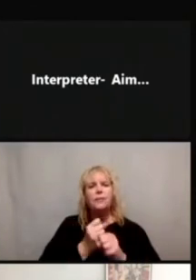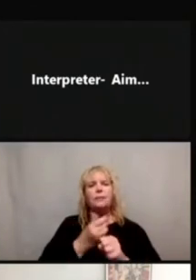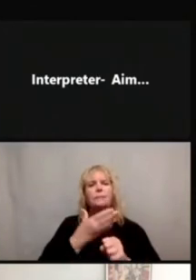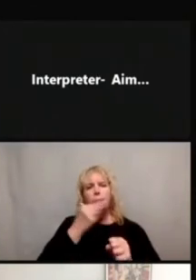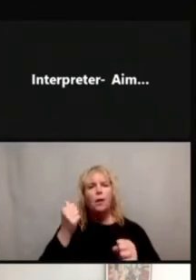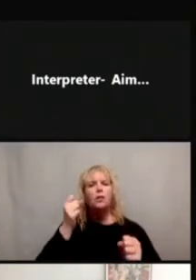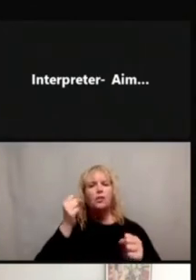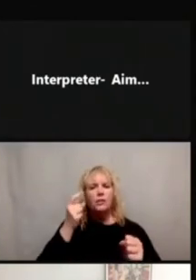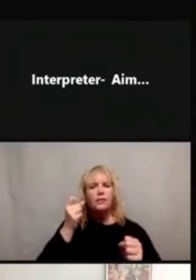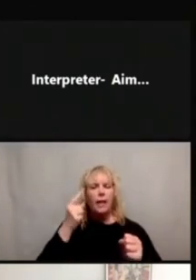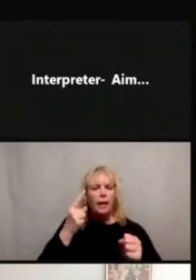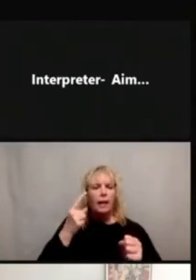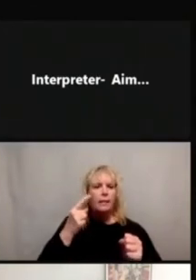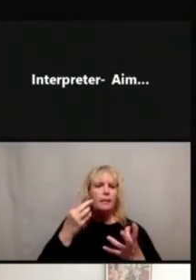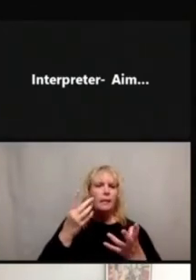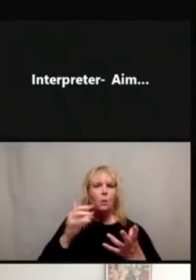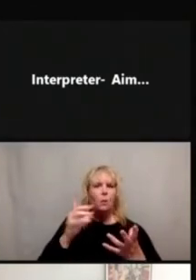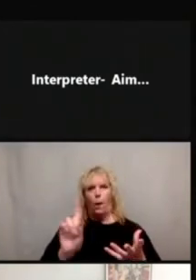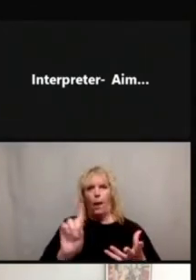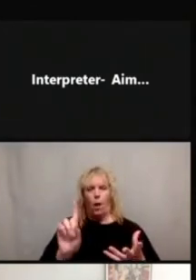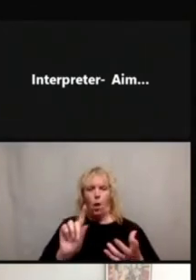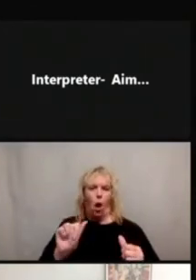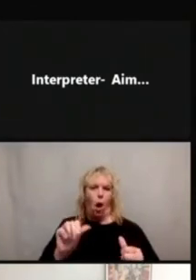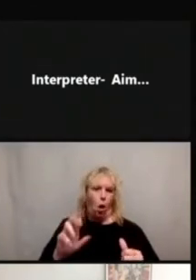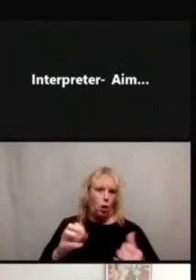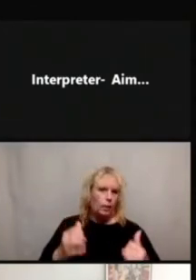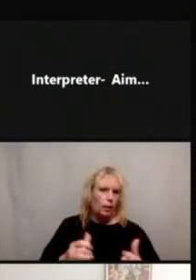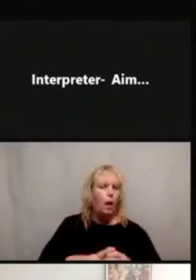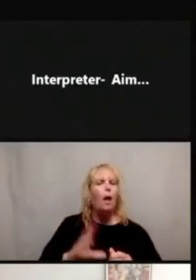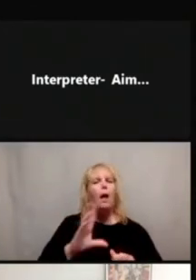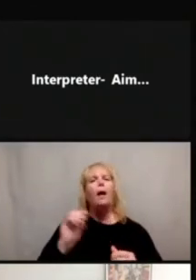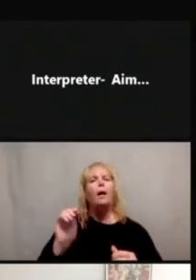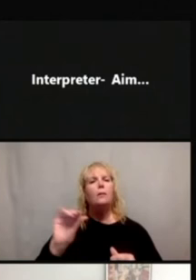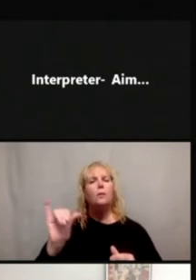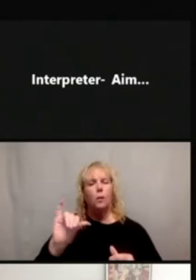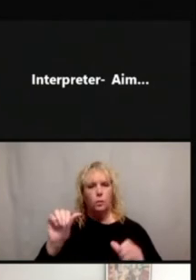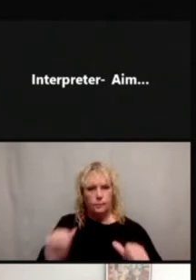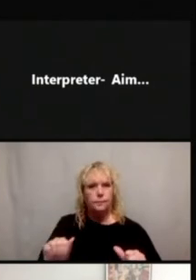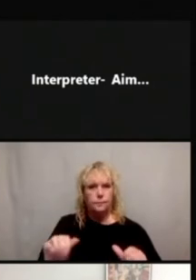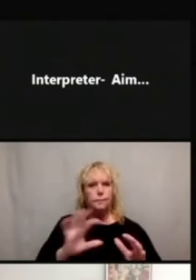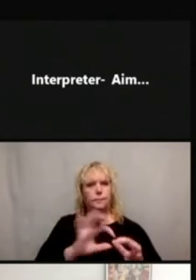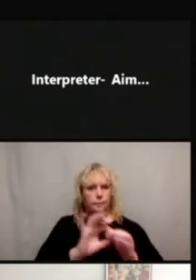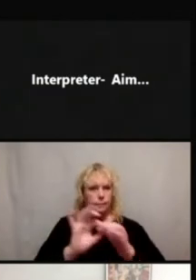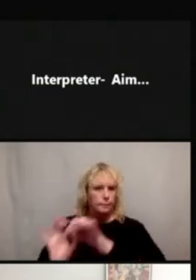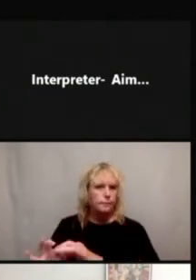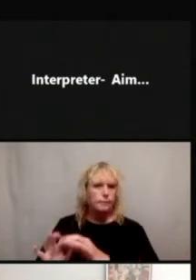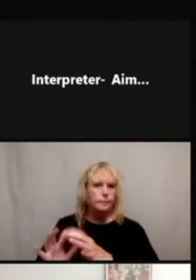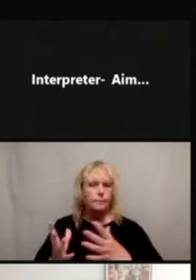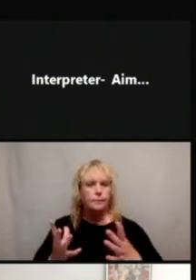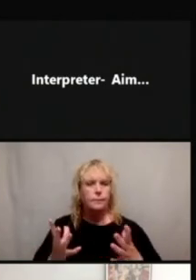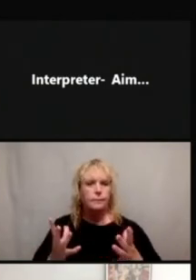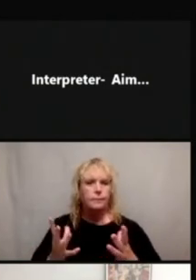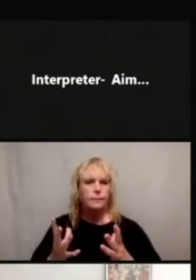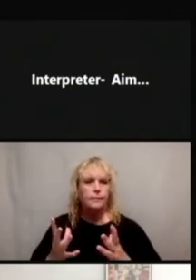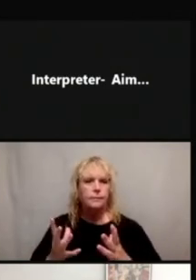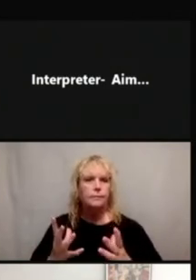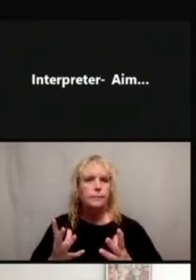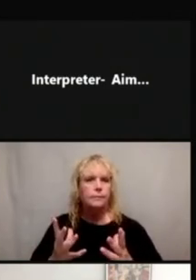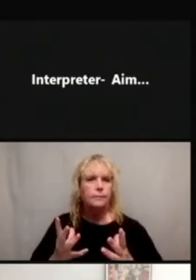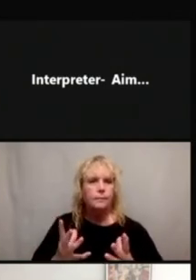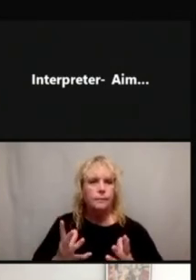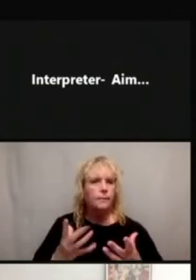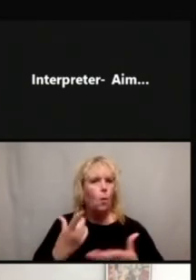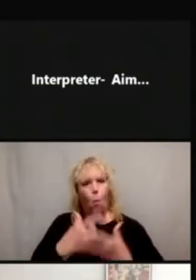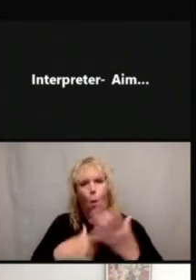they are. And I think it also ties again to that maybe not speaking the language